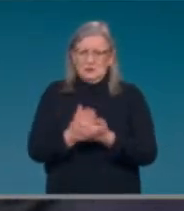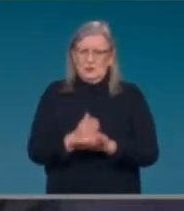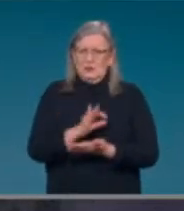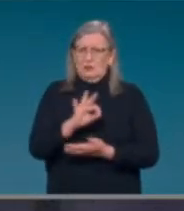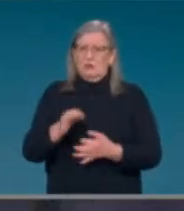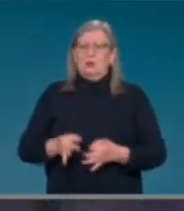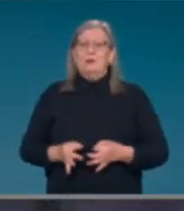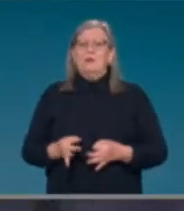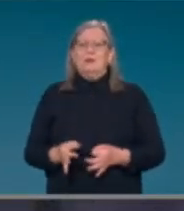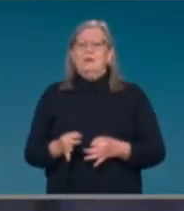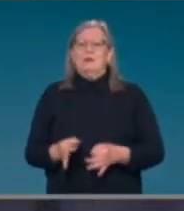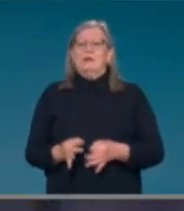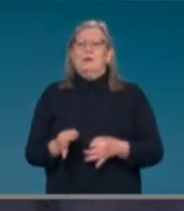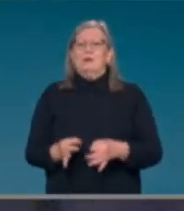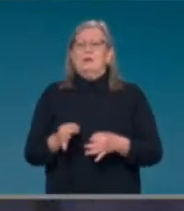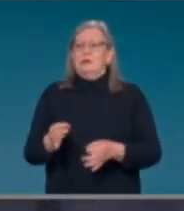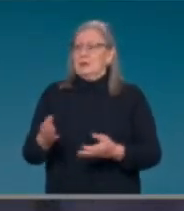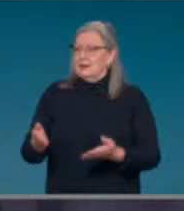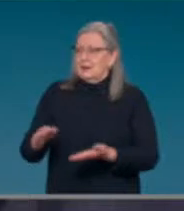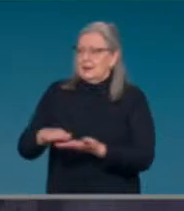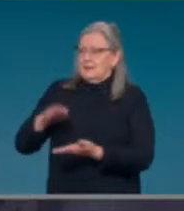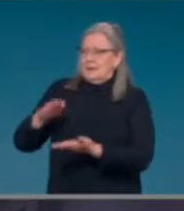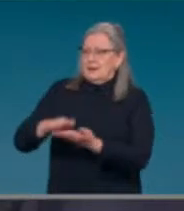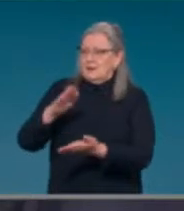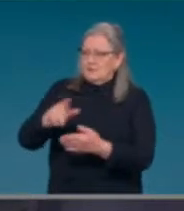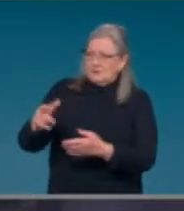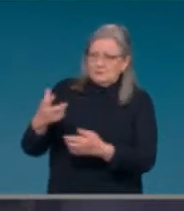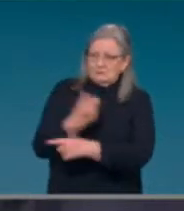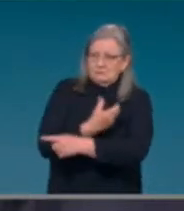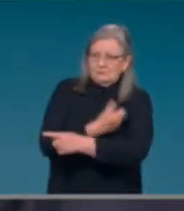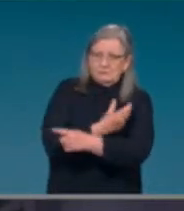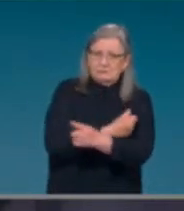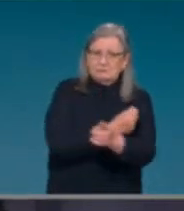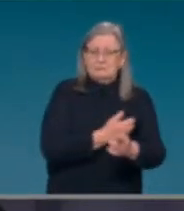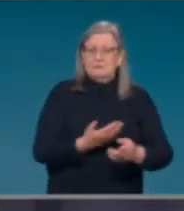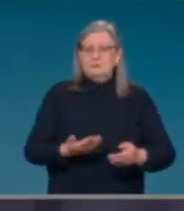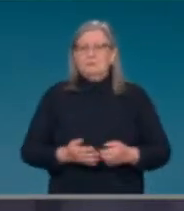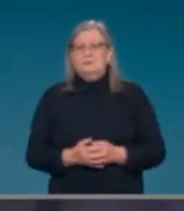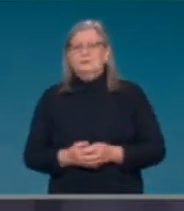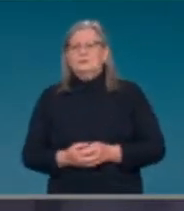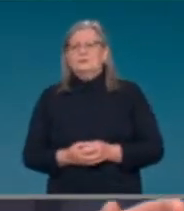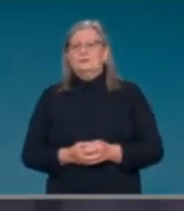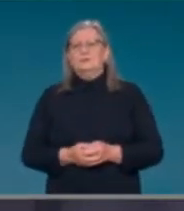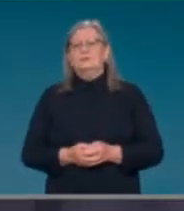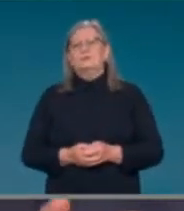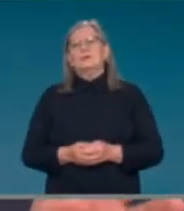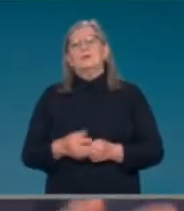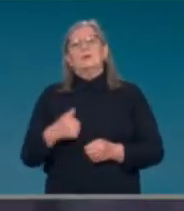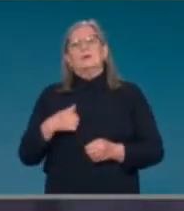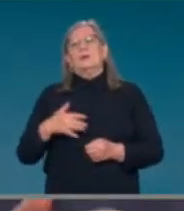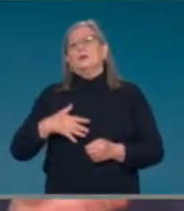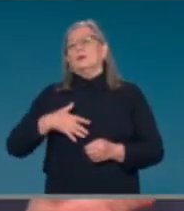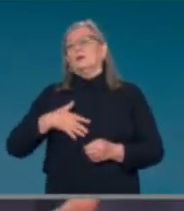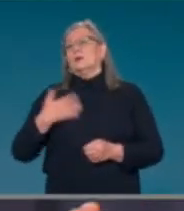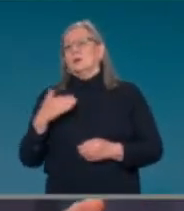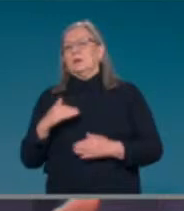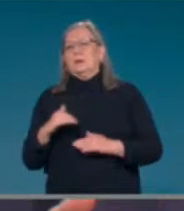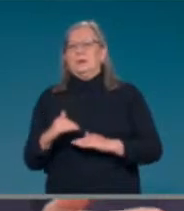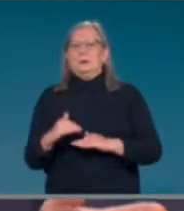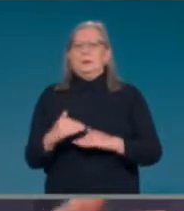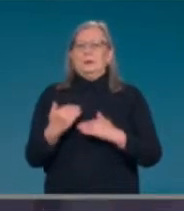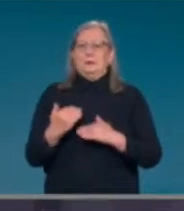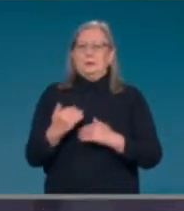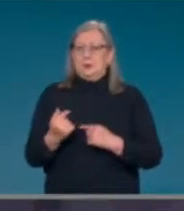the boosters are started? Sure, sure. So, the first thing is we don't want to put any limits on the number of people to have first doses, second doses,